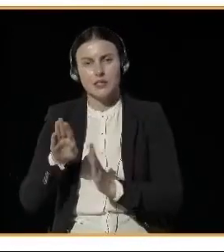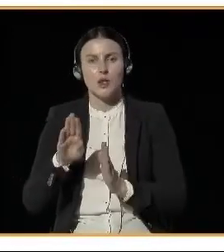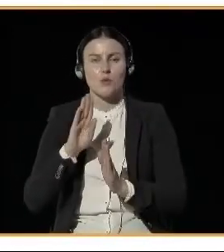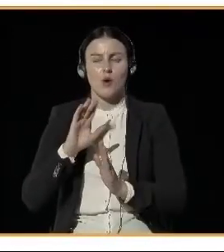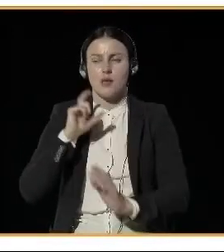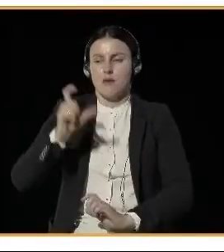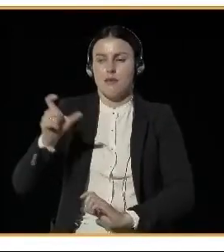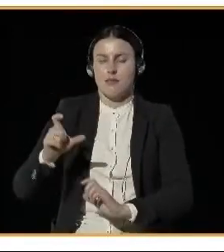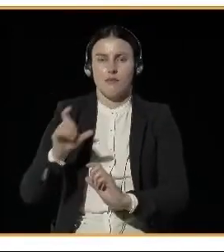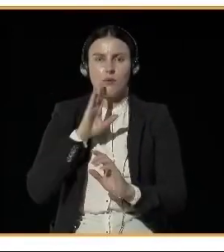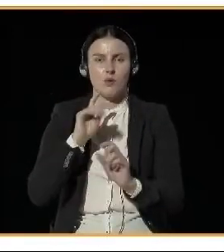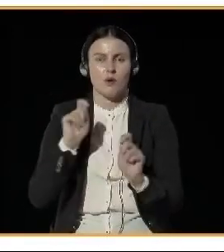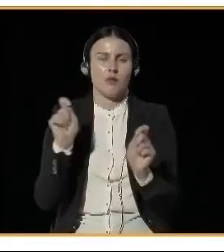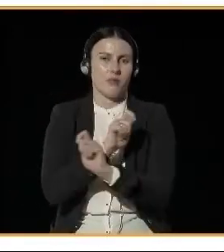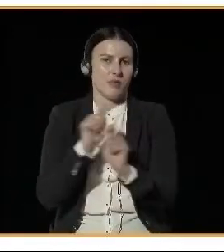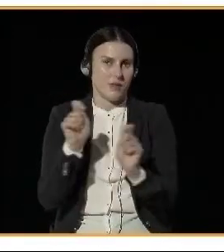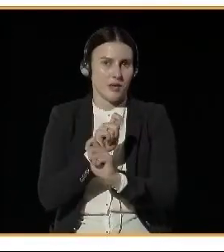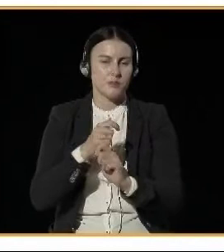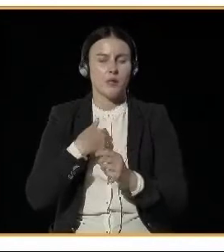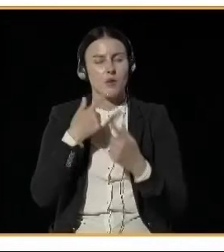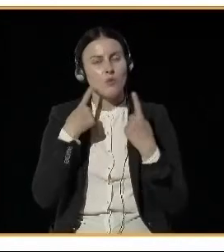or public transport.